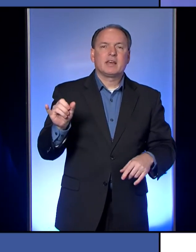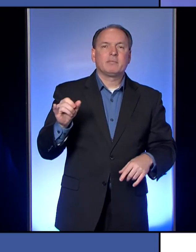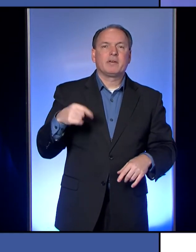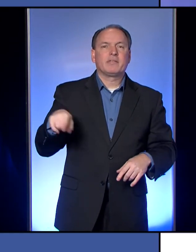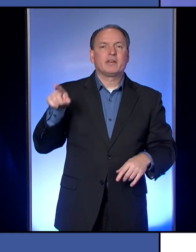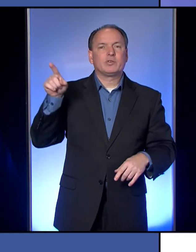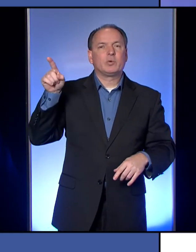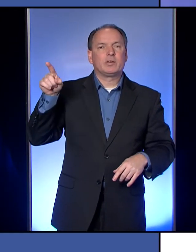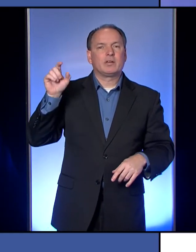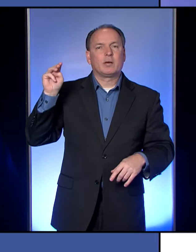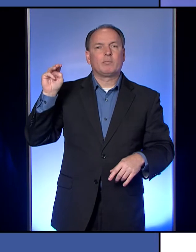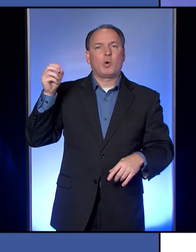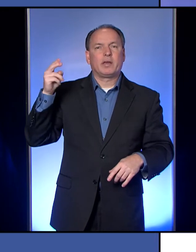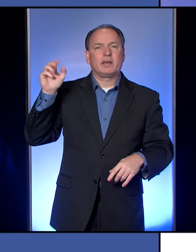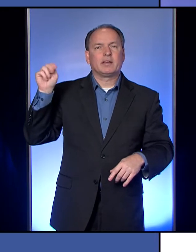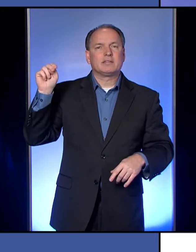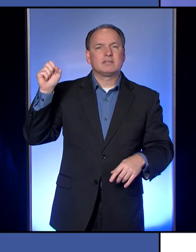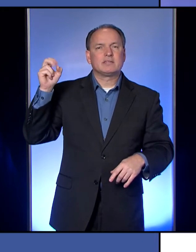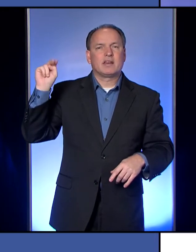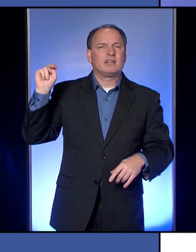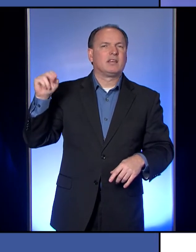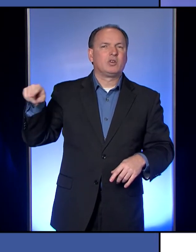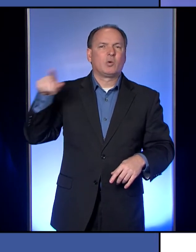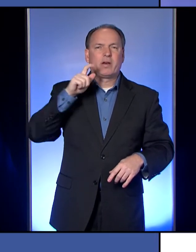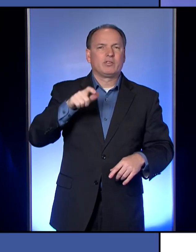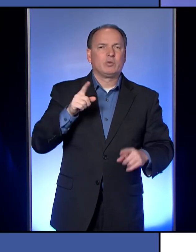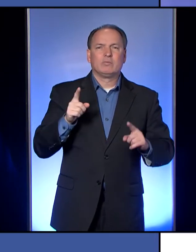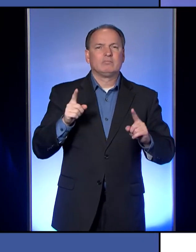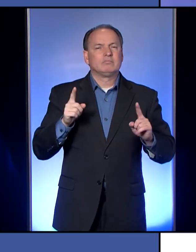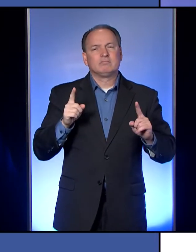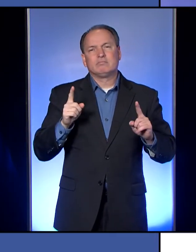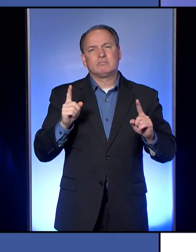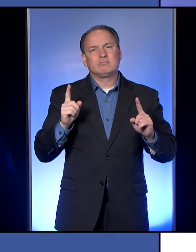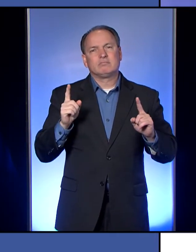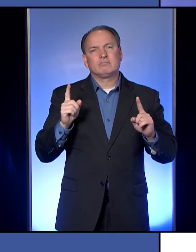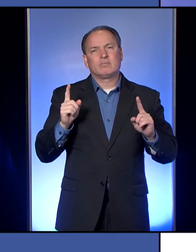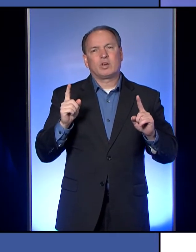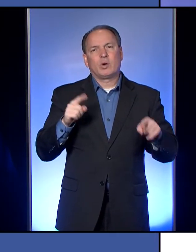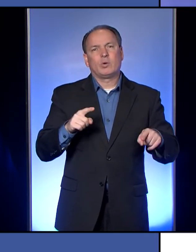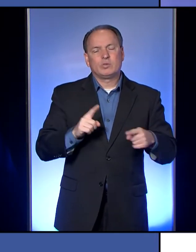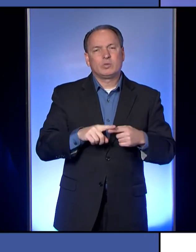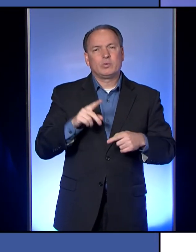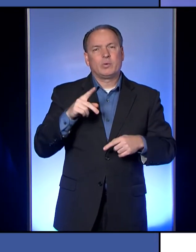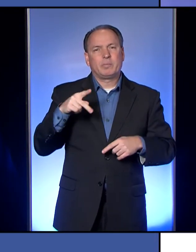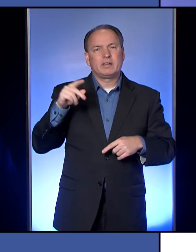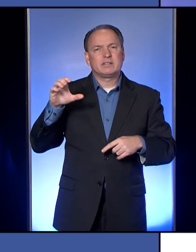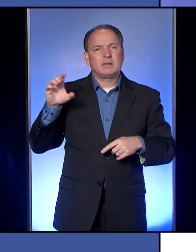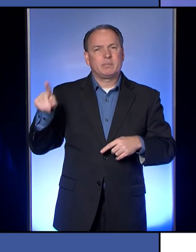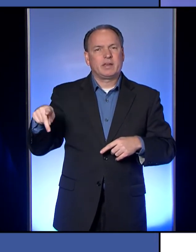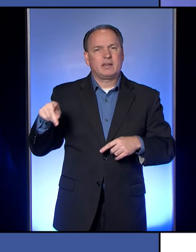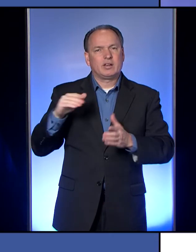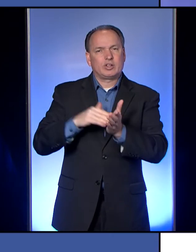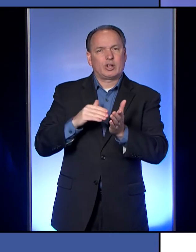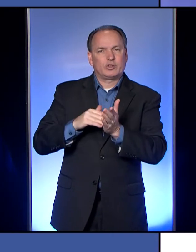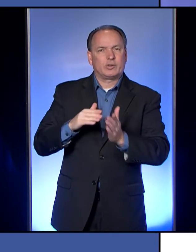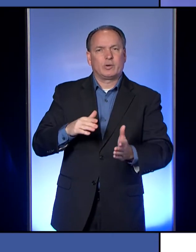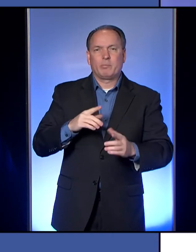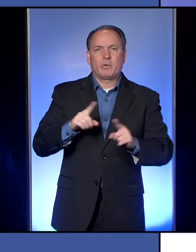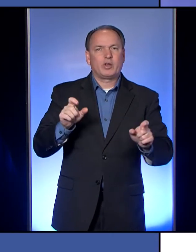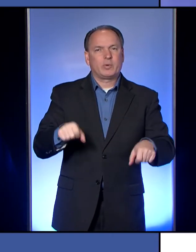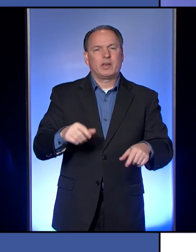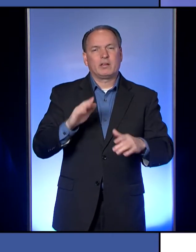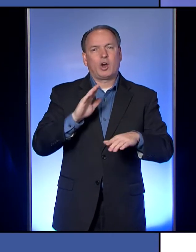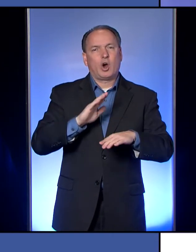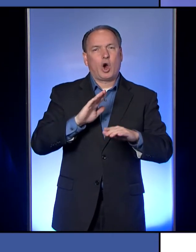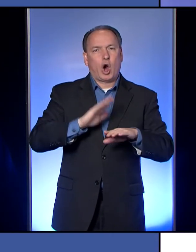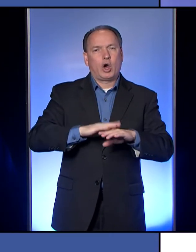Mohican sun, where you don't even need to go through a PCP, but if you have symptoms, you just sign up online, uh, or maybe it would be something